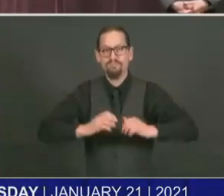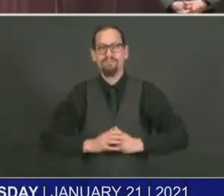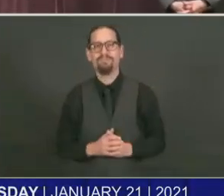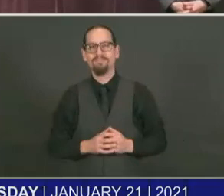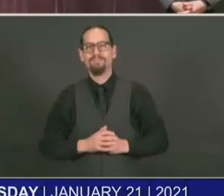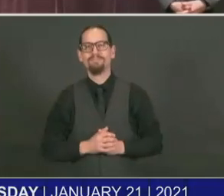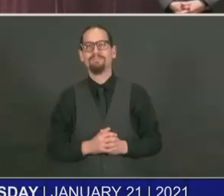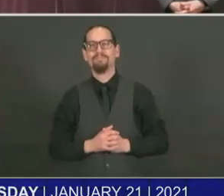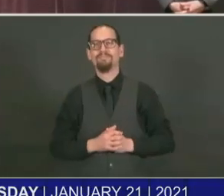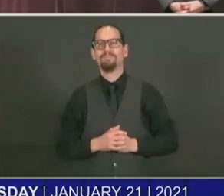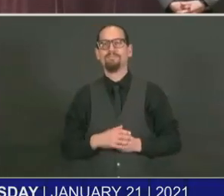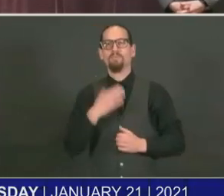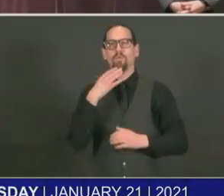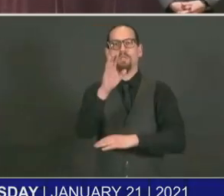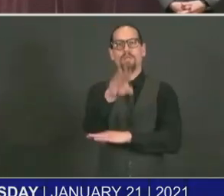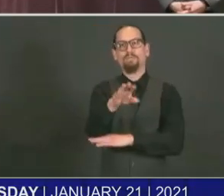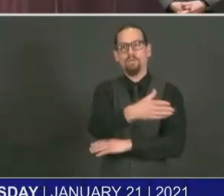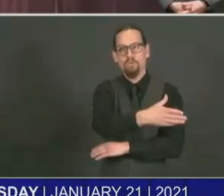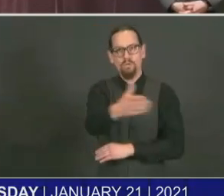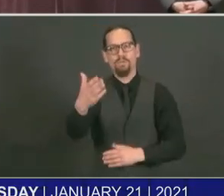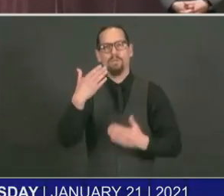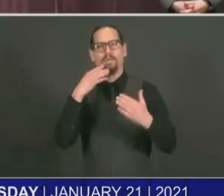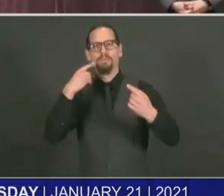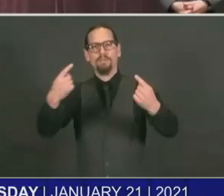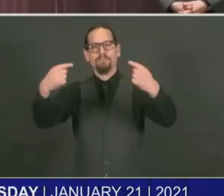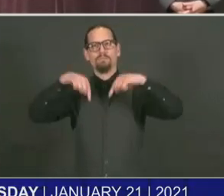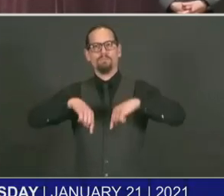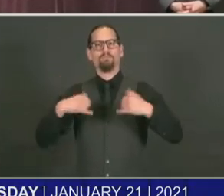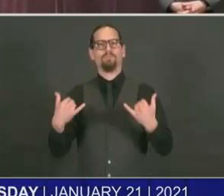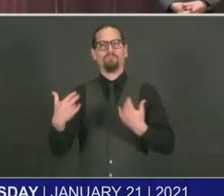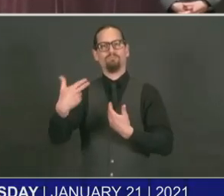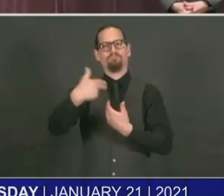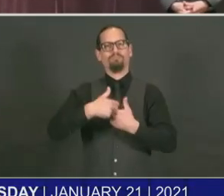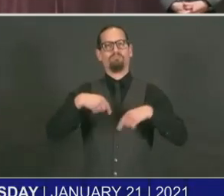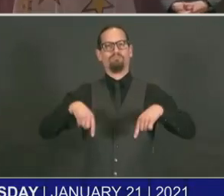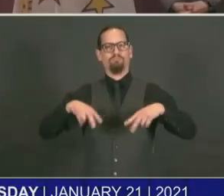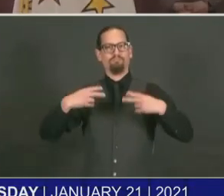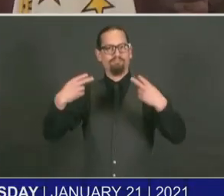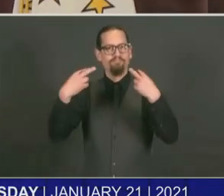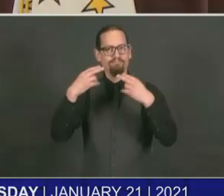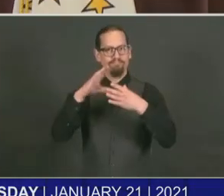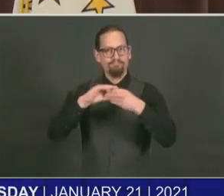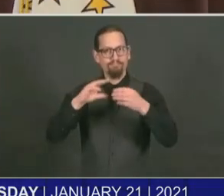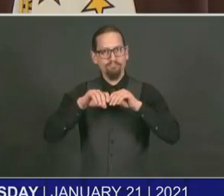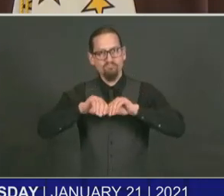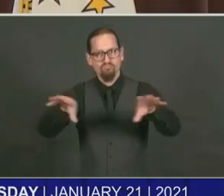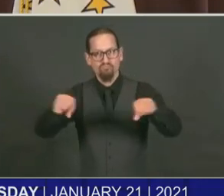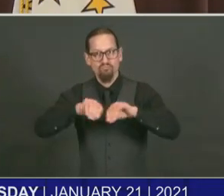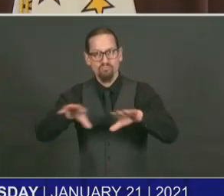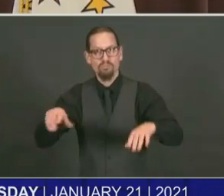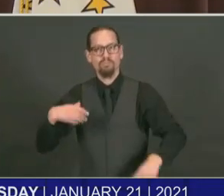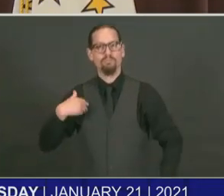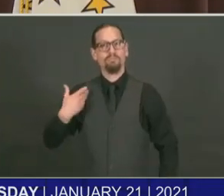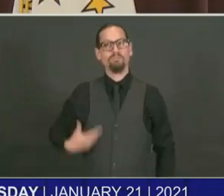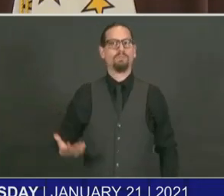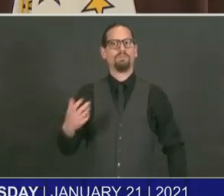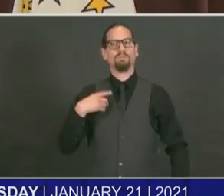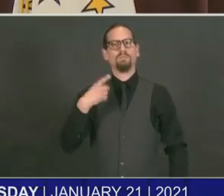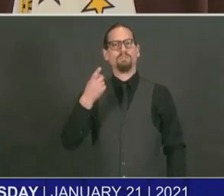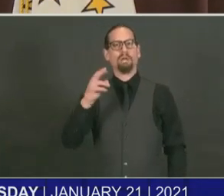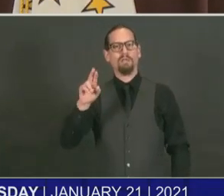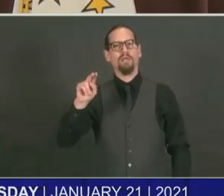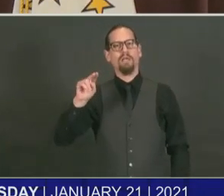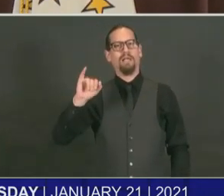Good afternoon. Thank you for being with us today. I'm Dr. Nicole Alexander-Scott, Director